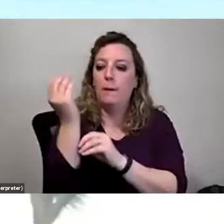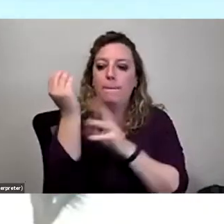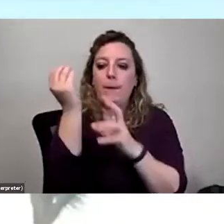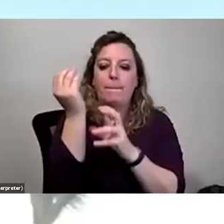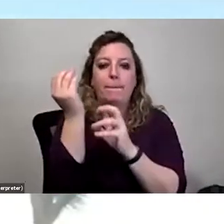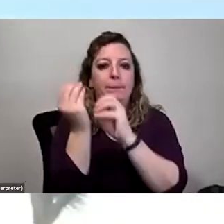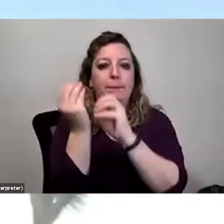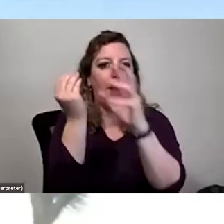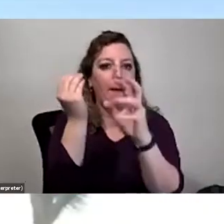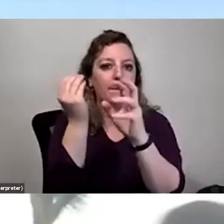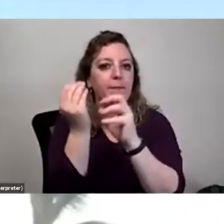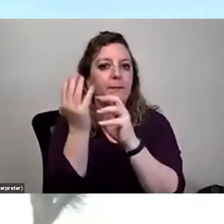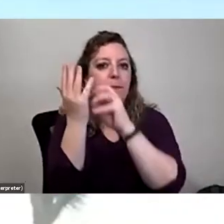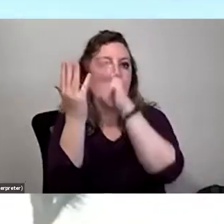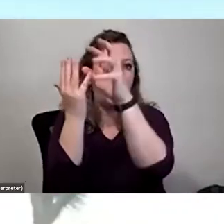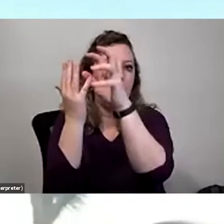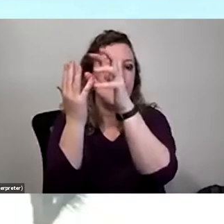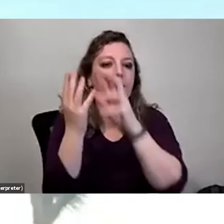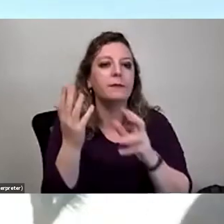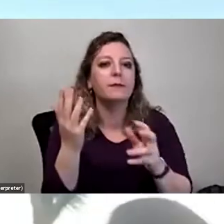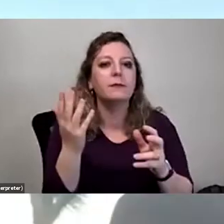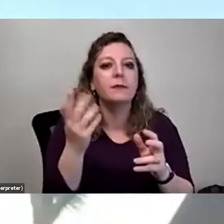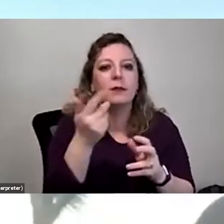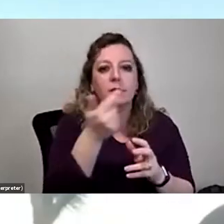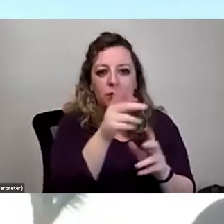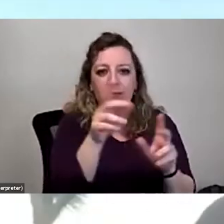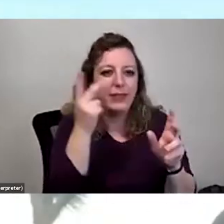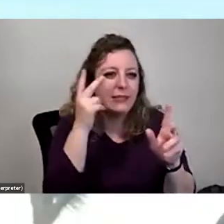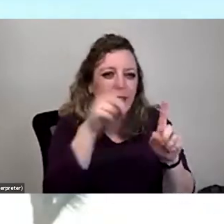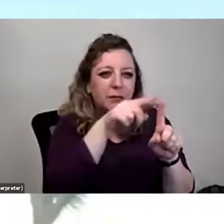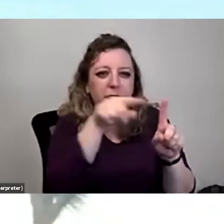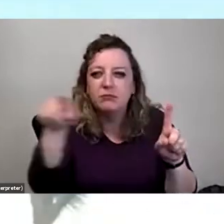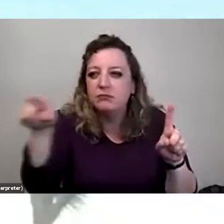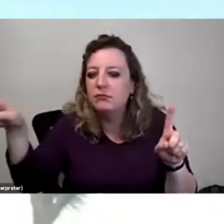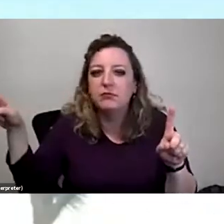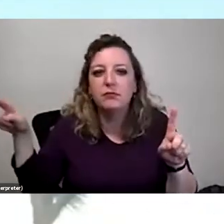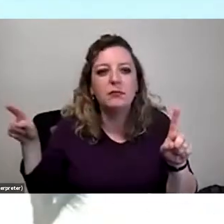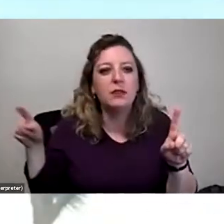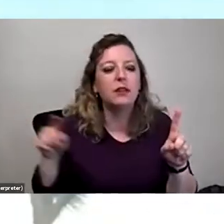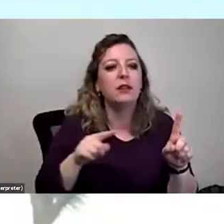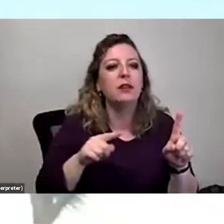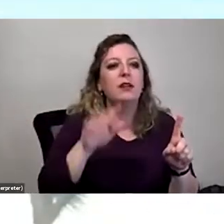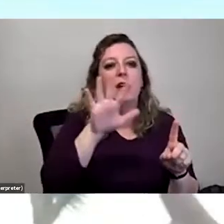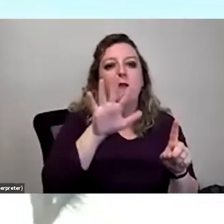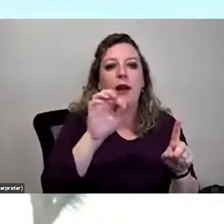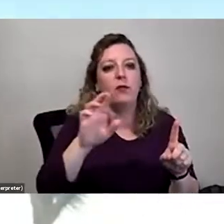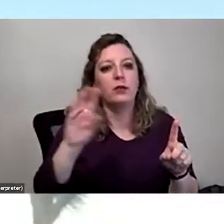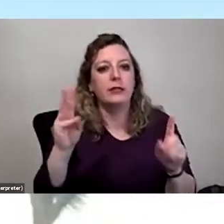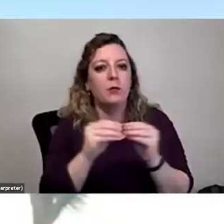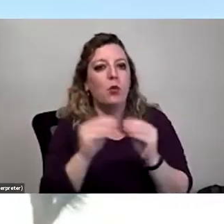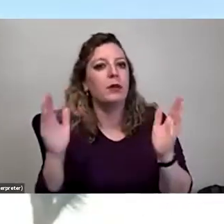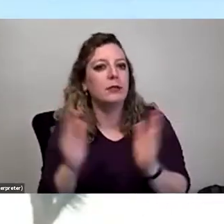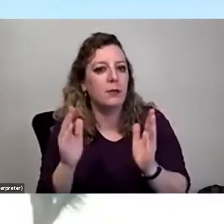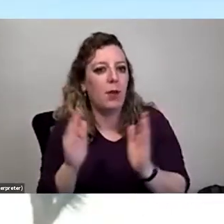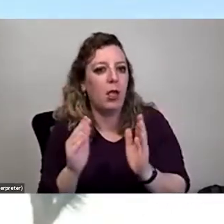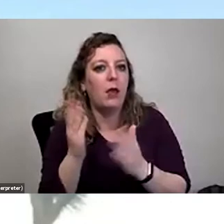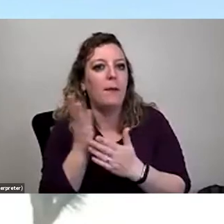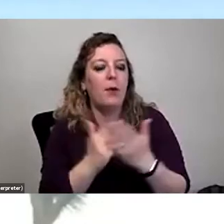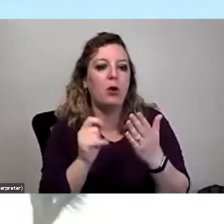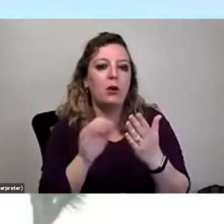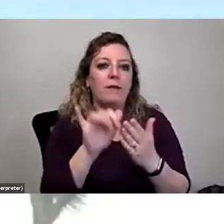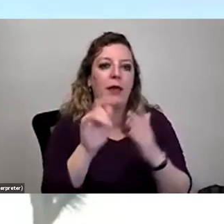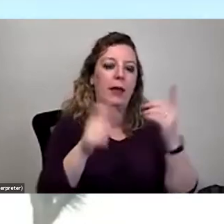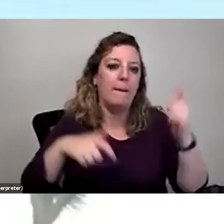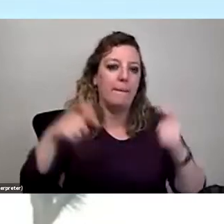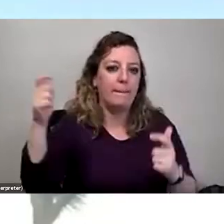some Josh trees, like I'm looking at a few here that just have, they're surrounded by like maybe five or six smaller Joshua trees that are part of that, that